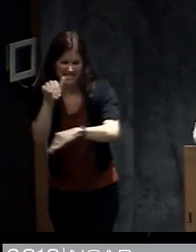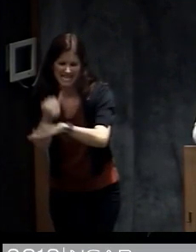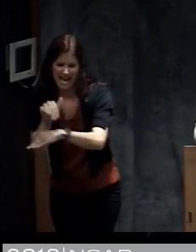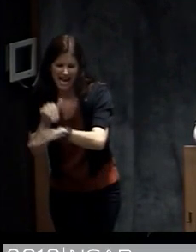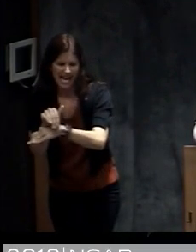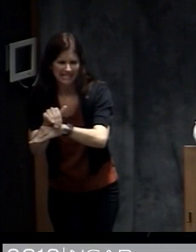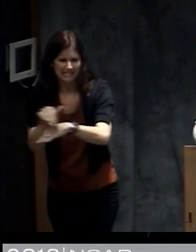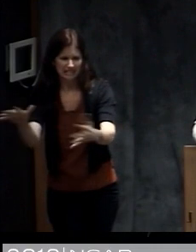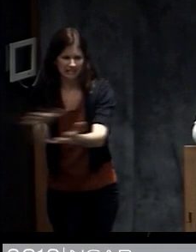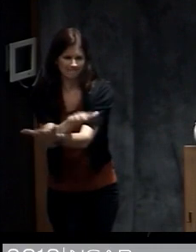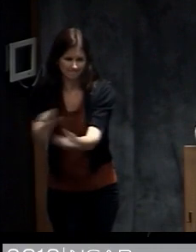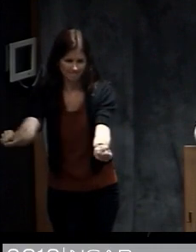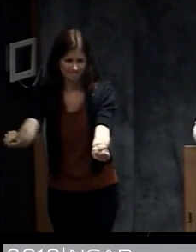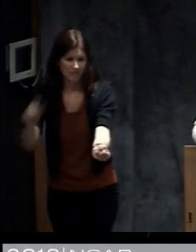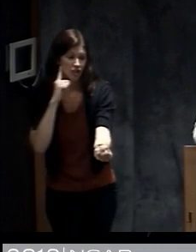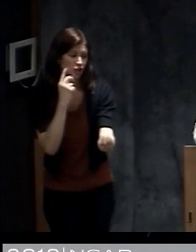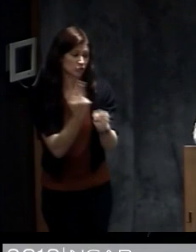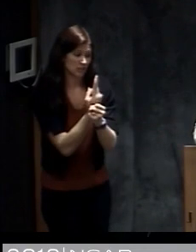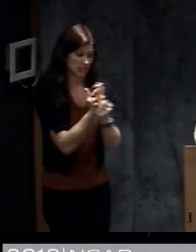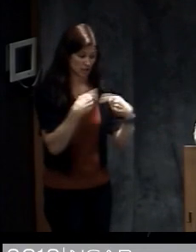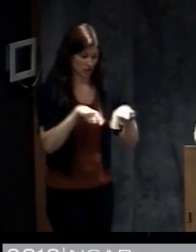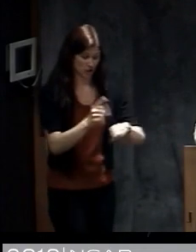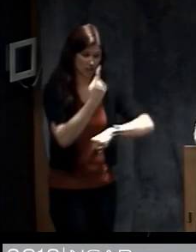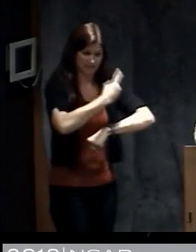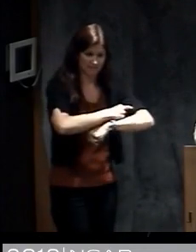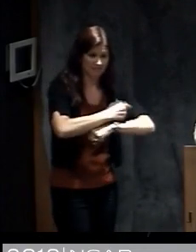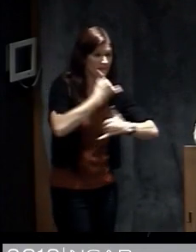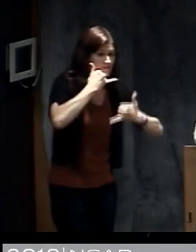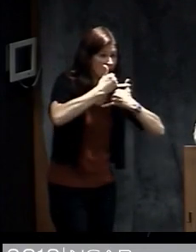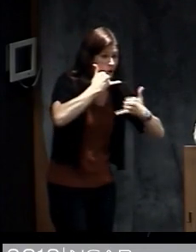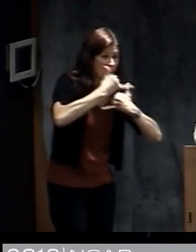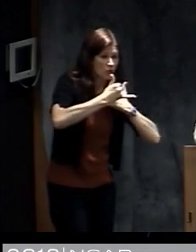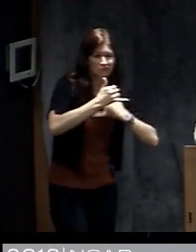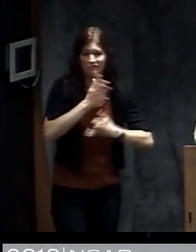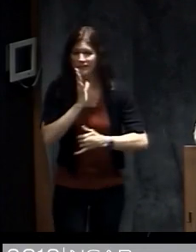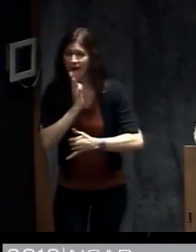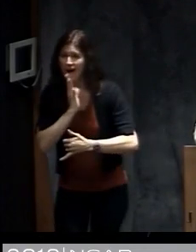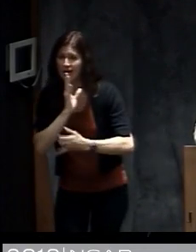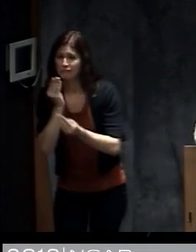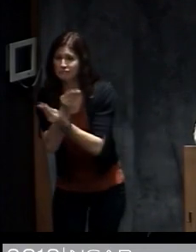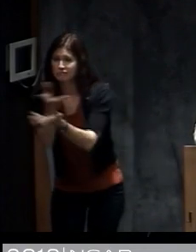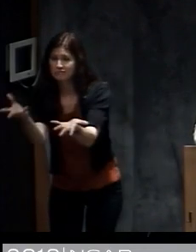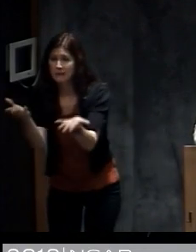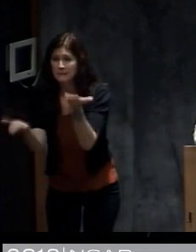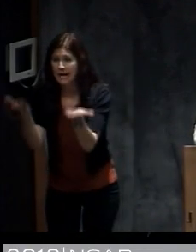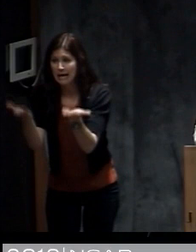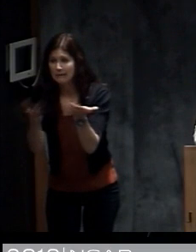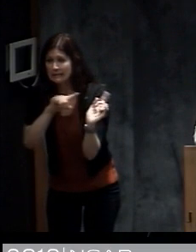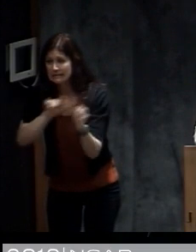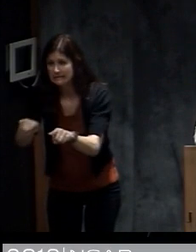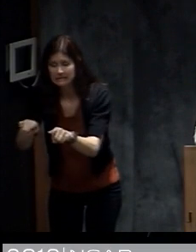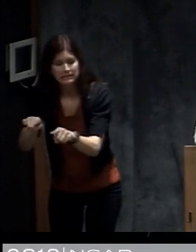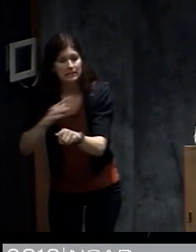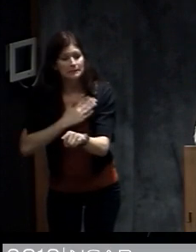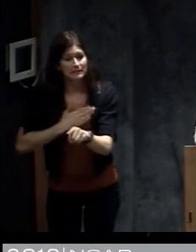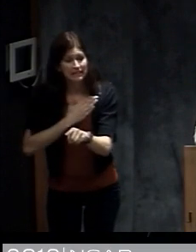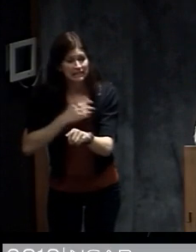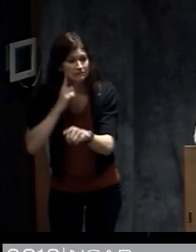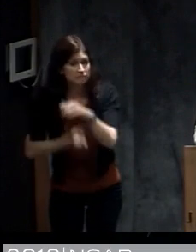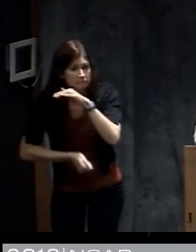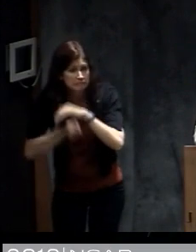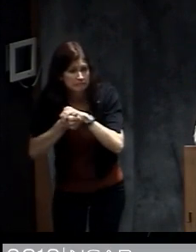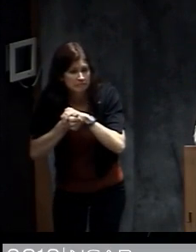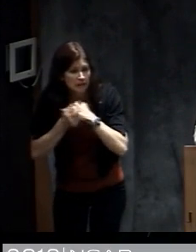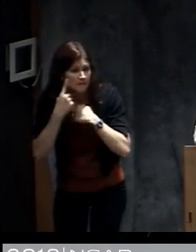that day they were using the phone and using mouth-to-mouth communication to communicate that the storm might come. And people were advised to seek secure places for the night.